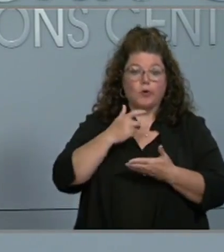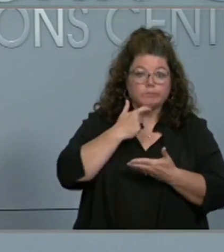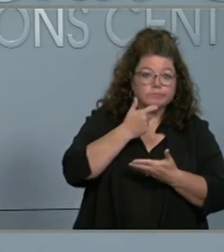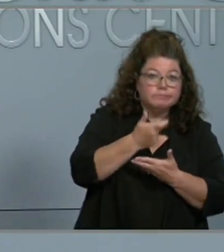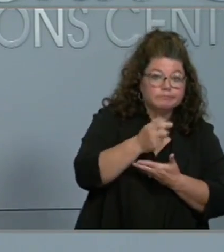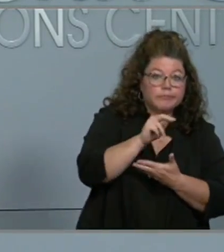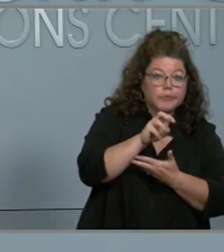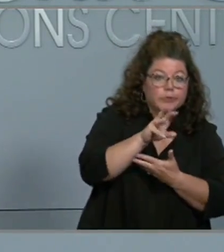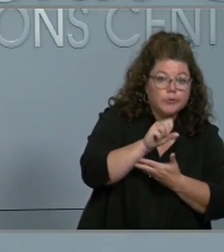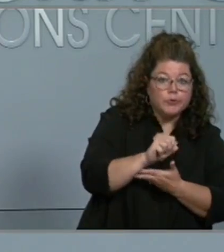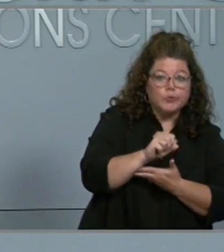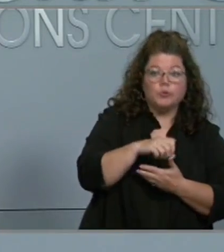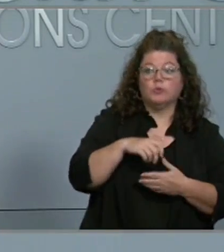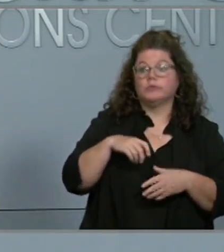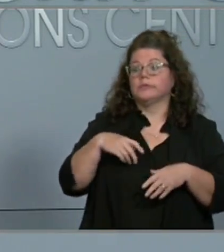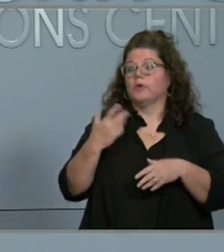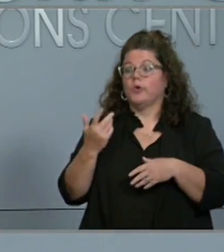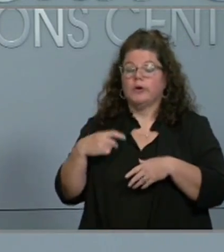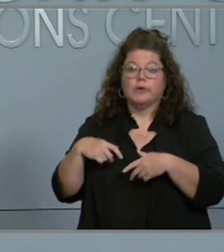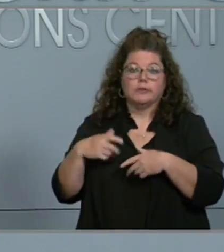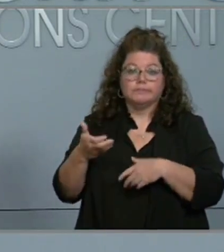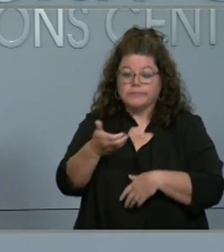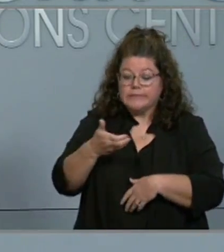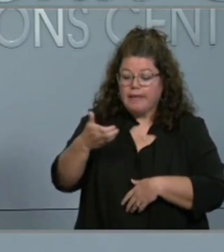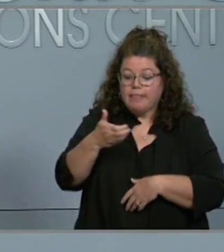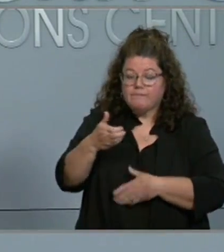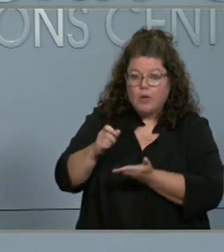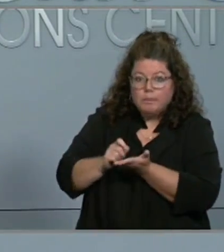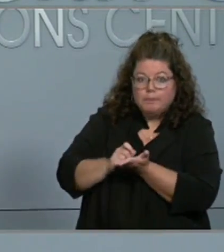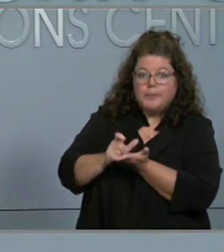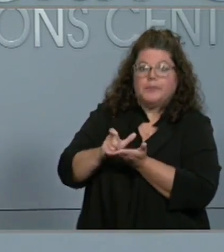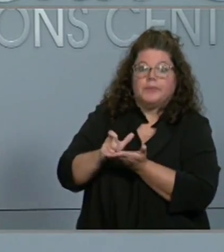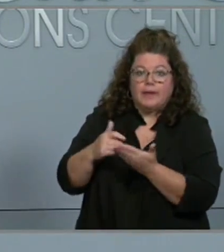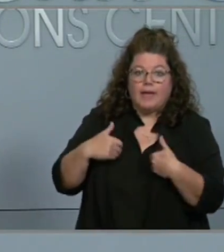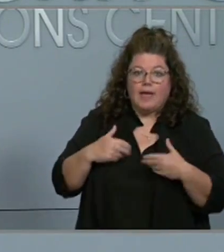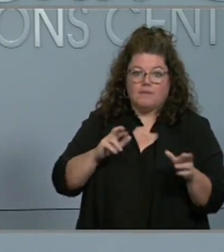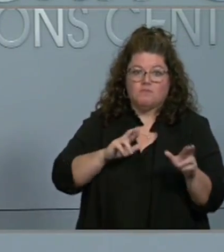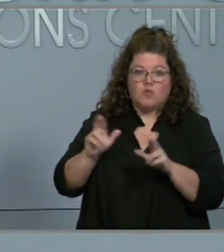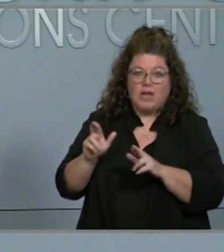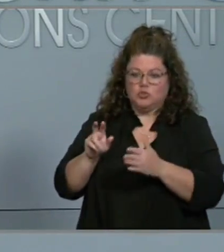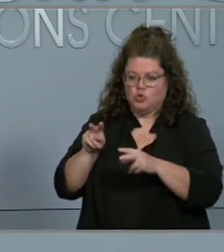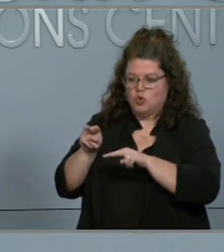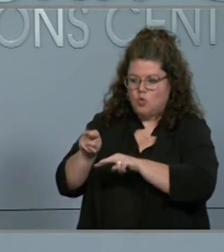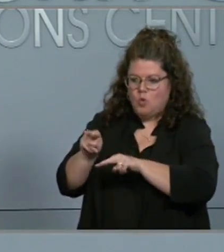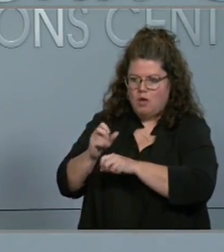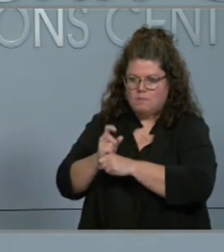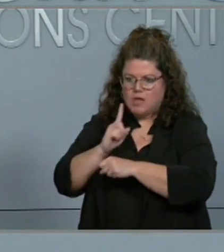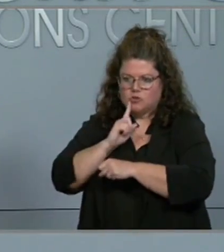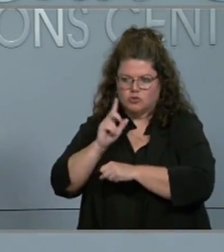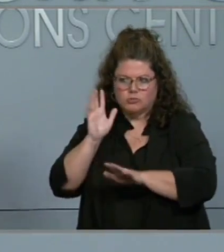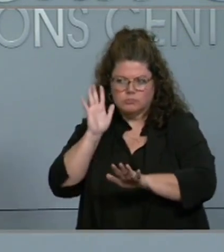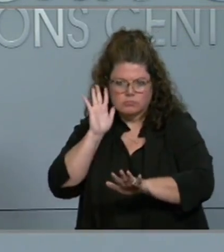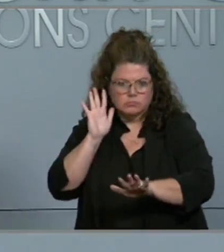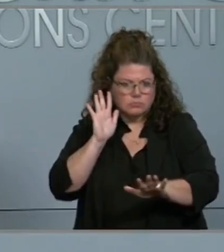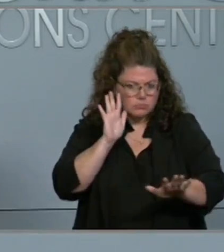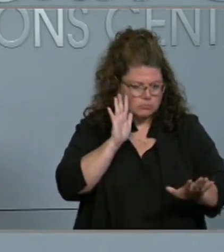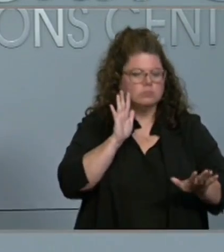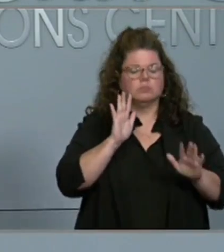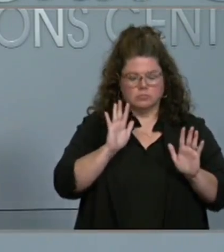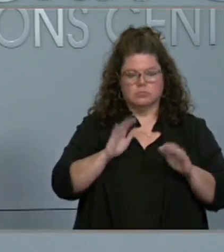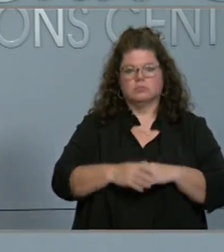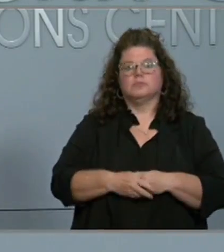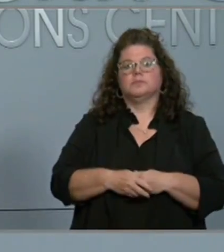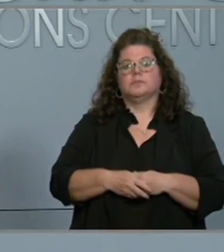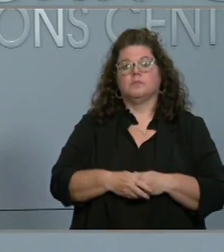kinds of weather warnings if they would need to evacuate their homes. And we are concerned, too, with flash flooding